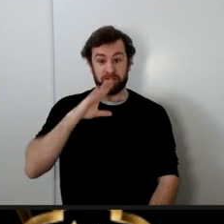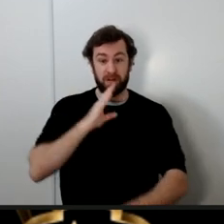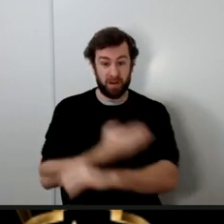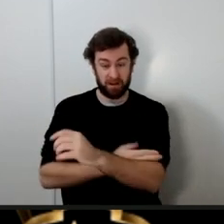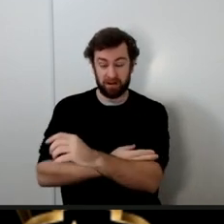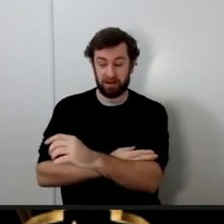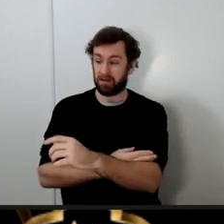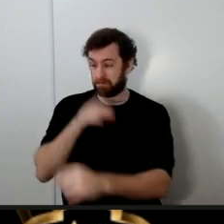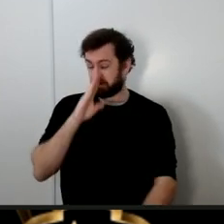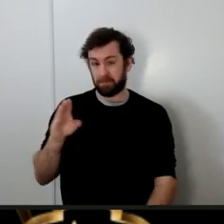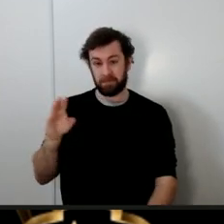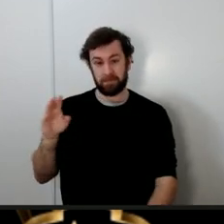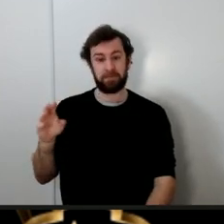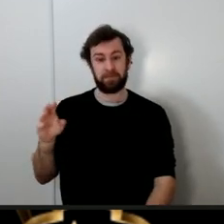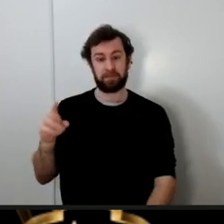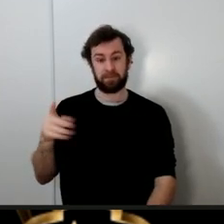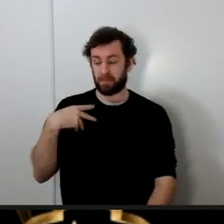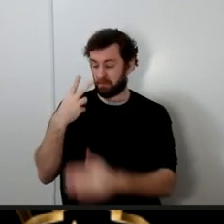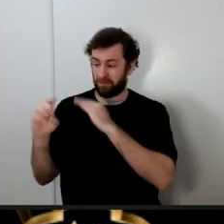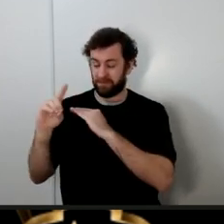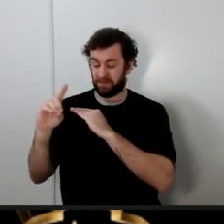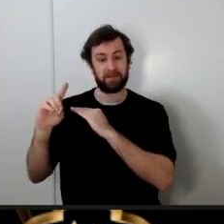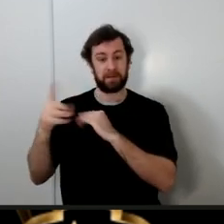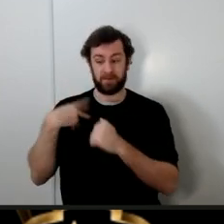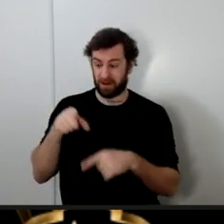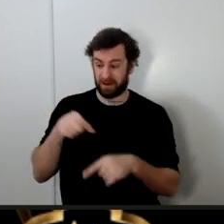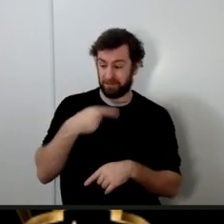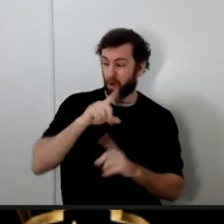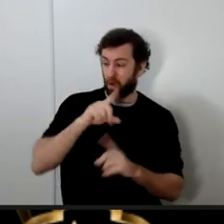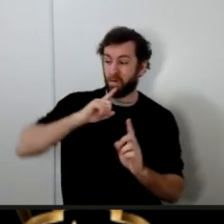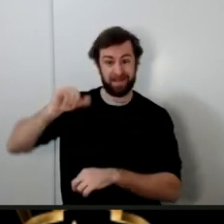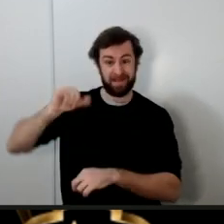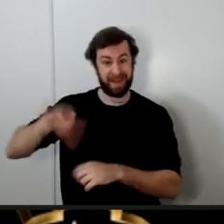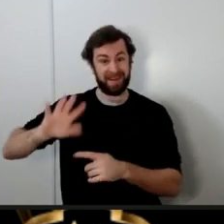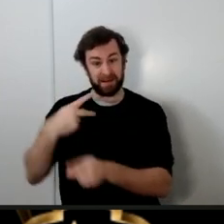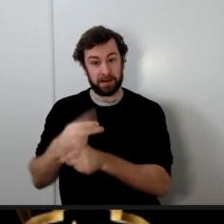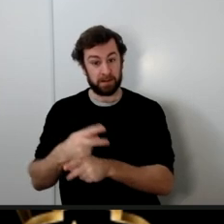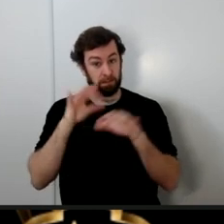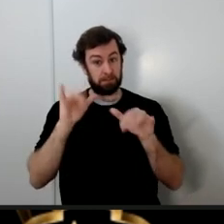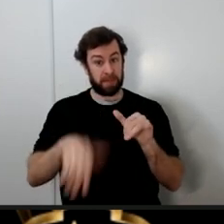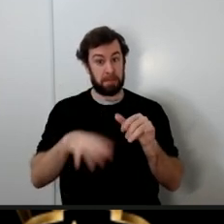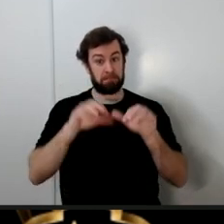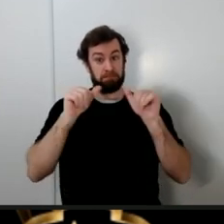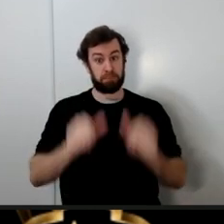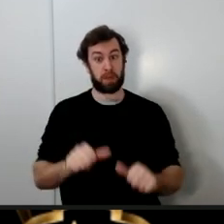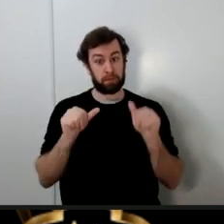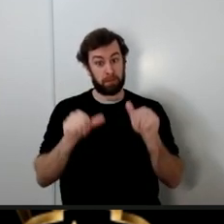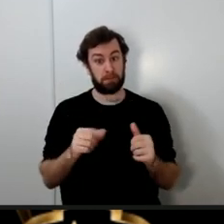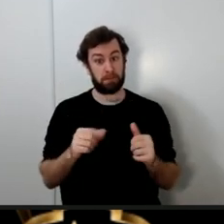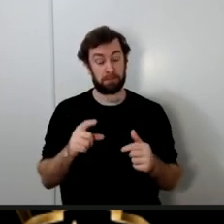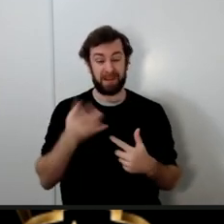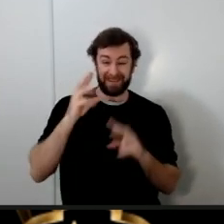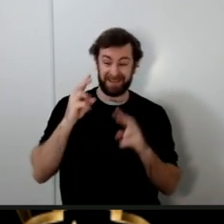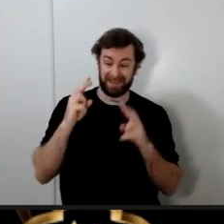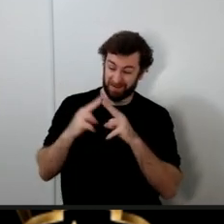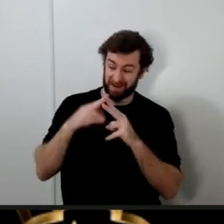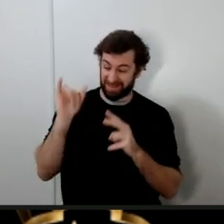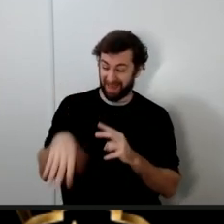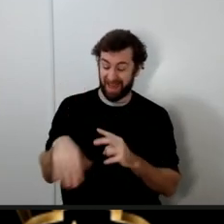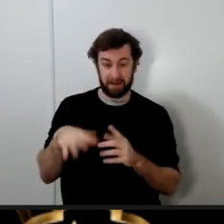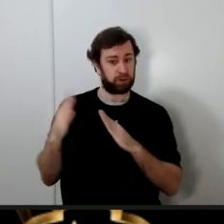for him to order such an attack is that even possible can a companion like that even